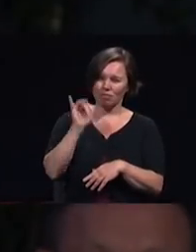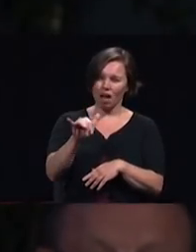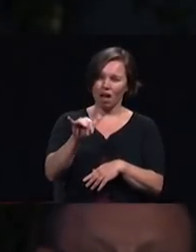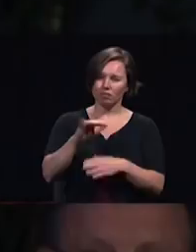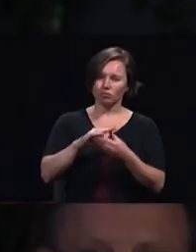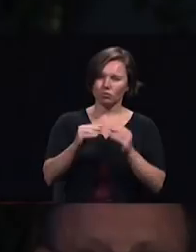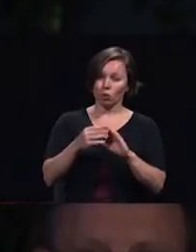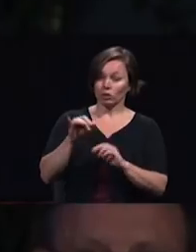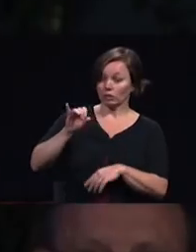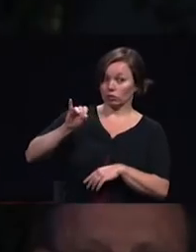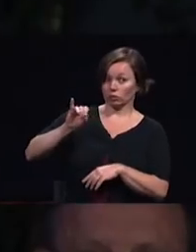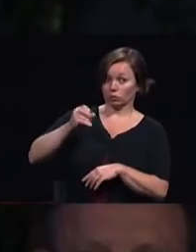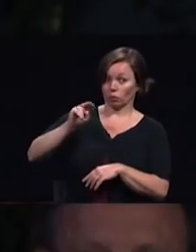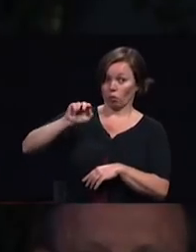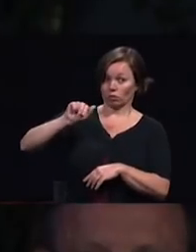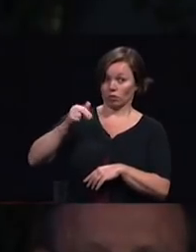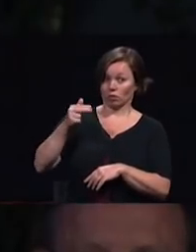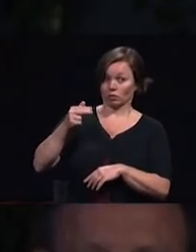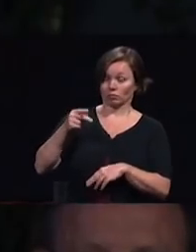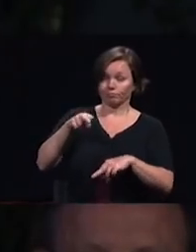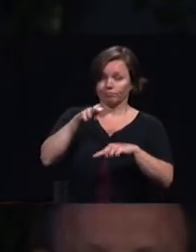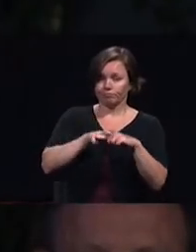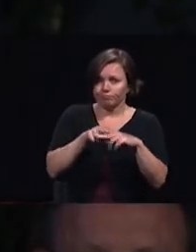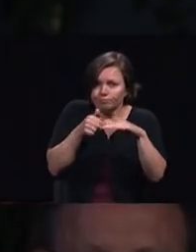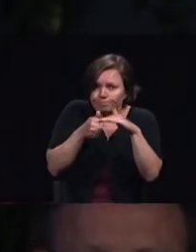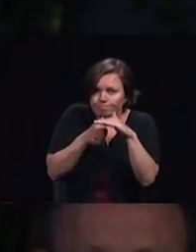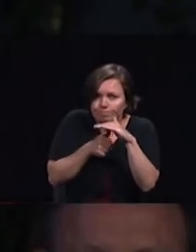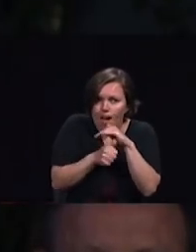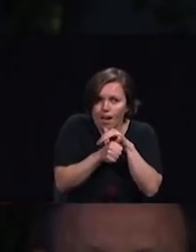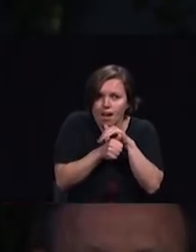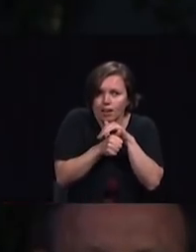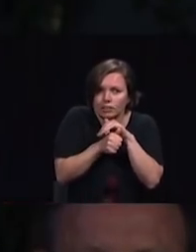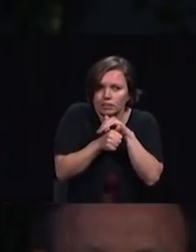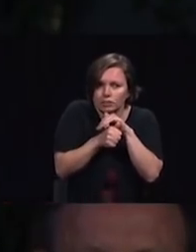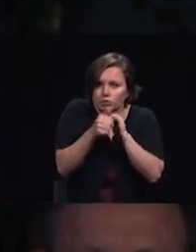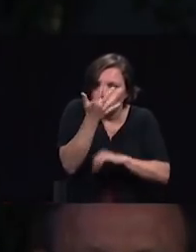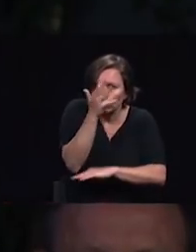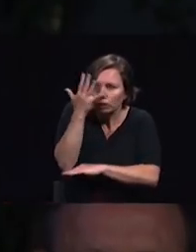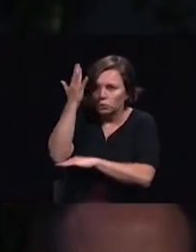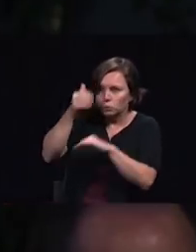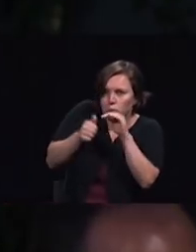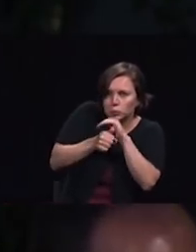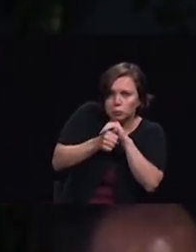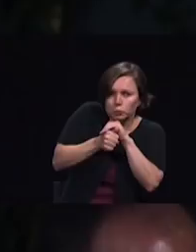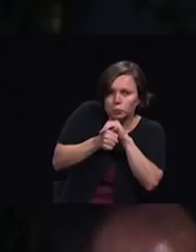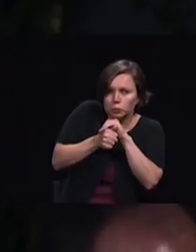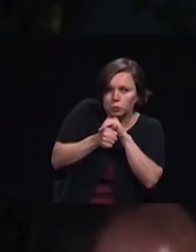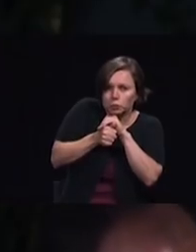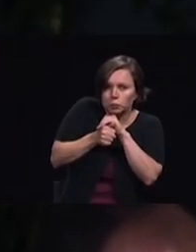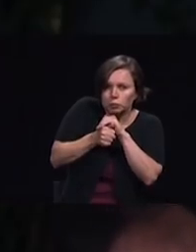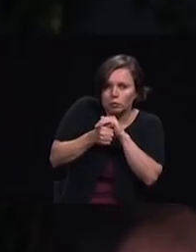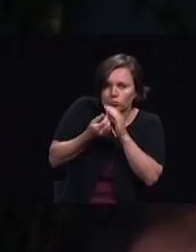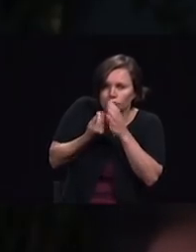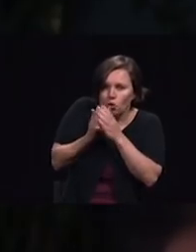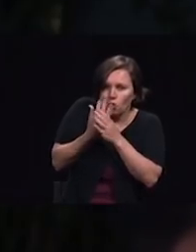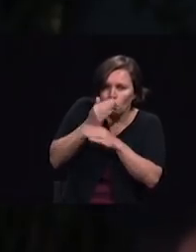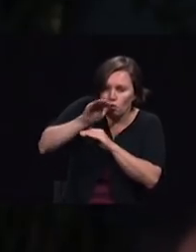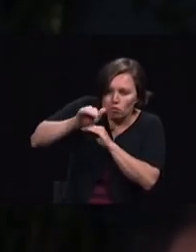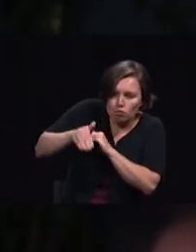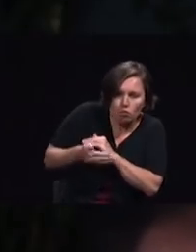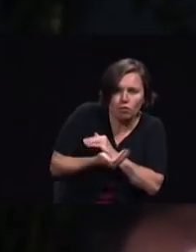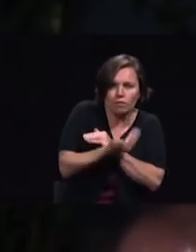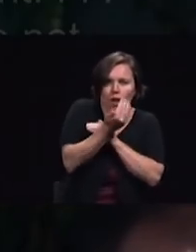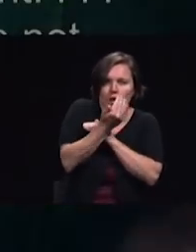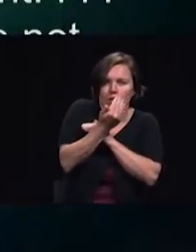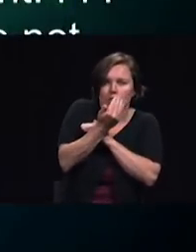destroyed or allowed a worm to destroy it Jonah 4 chapter 8 explains that the sun beat